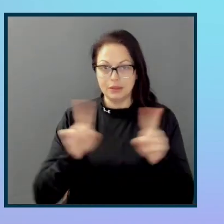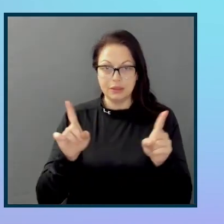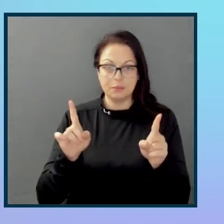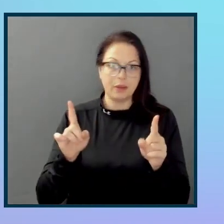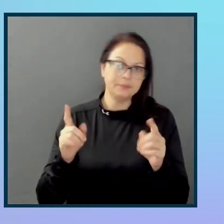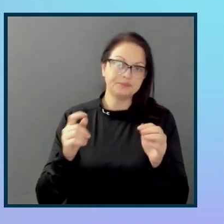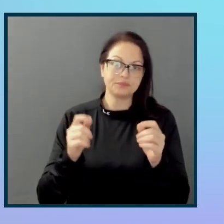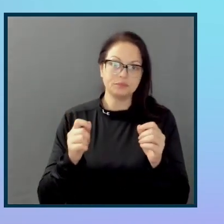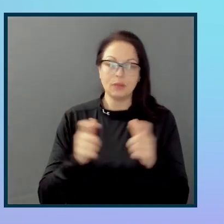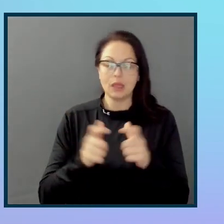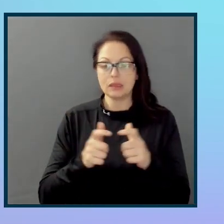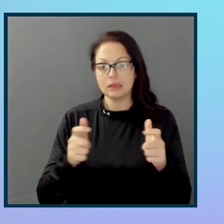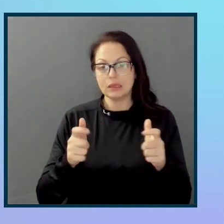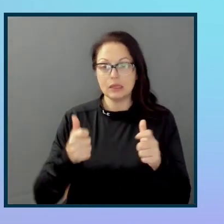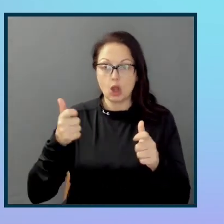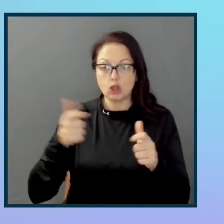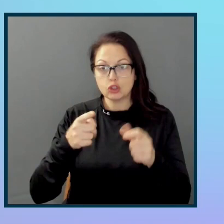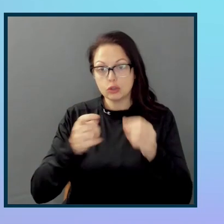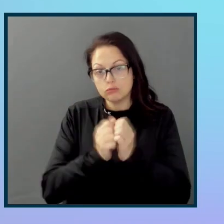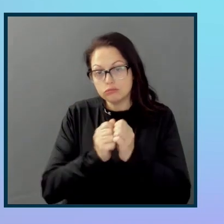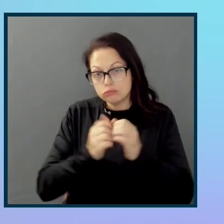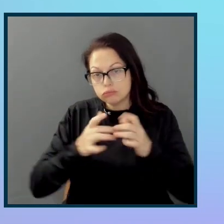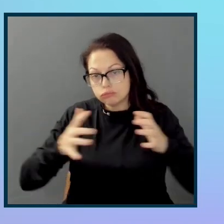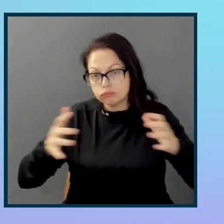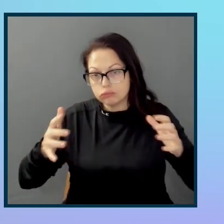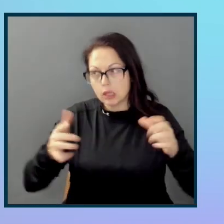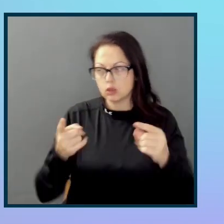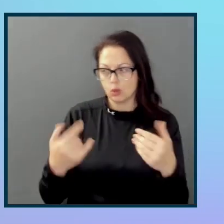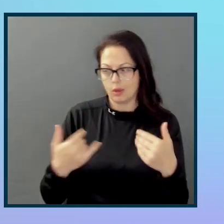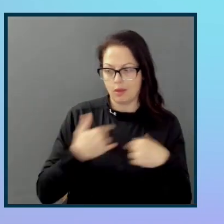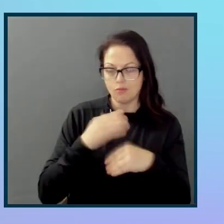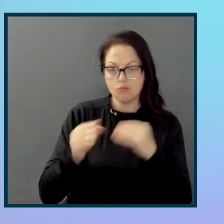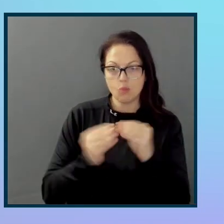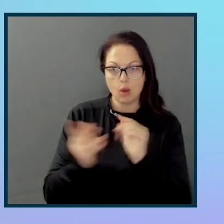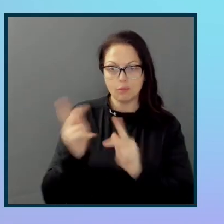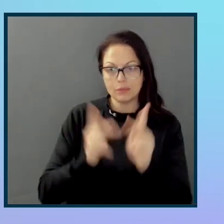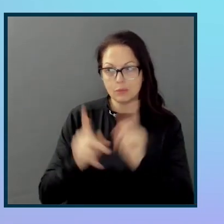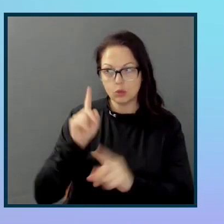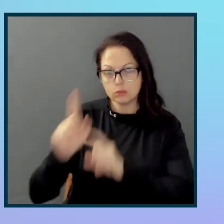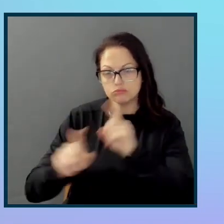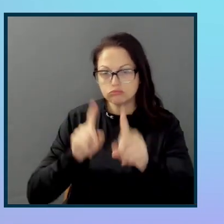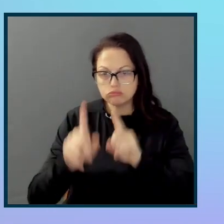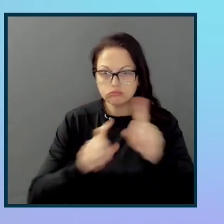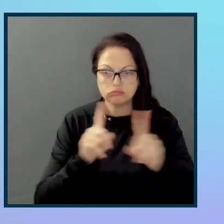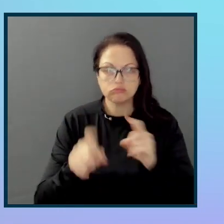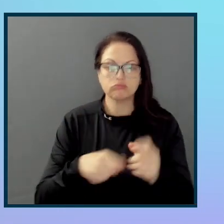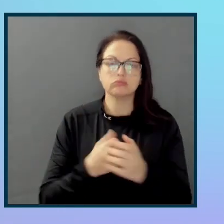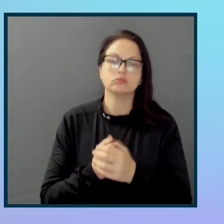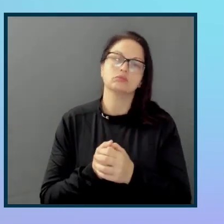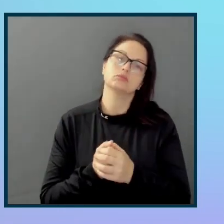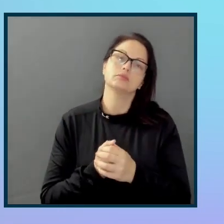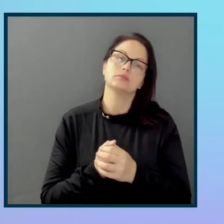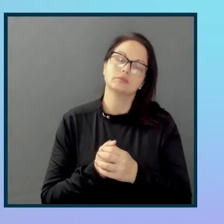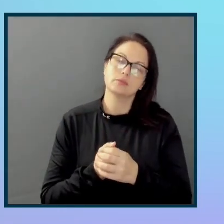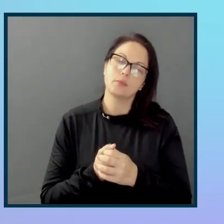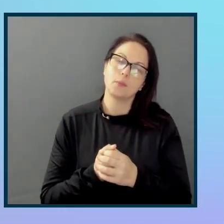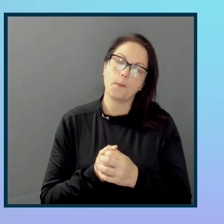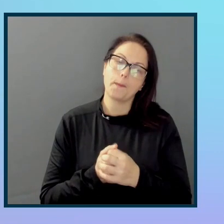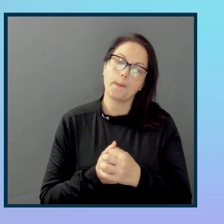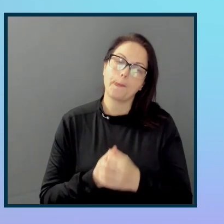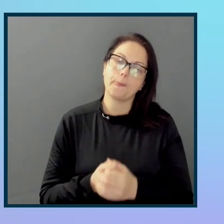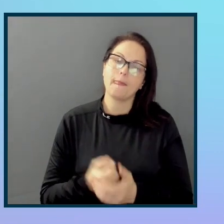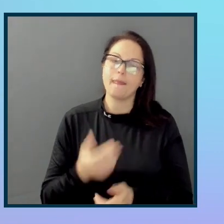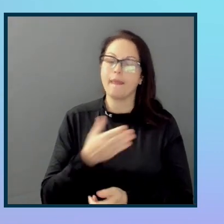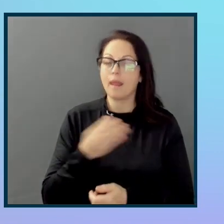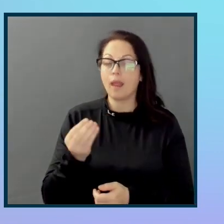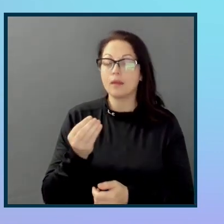the more time you can ask people, the more time you can, you can have two sets of eyes looking at a document, you can make sure, as I said, you've got